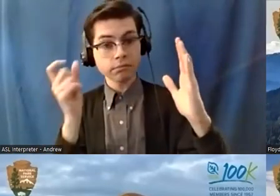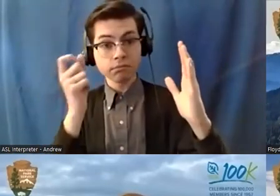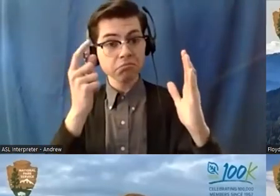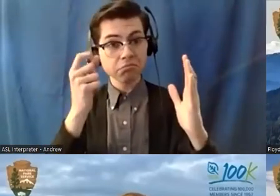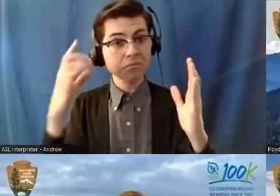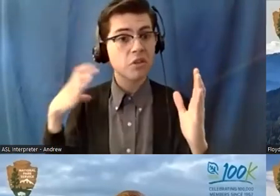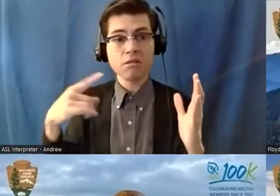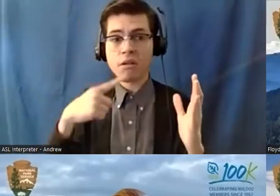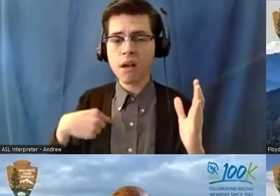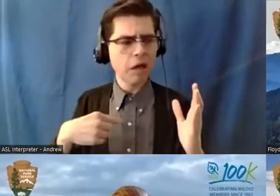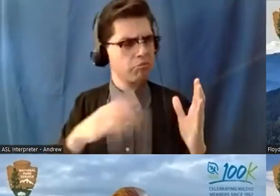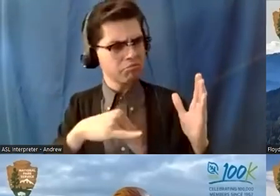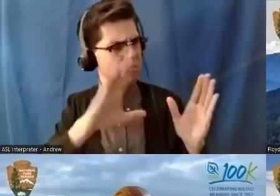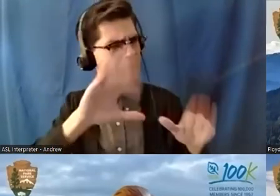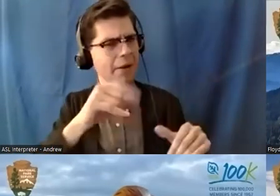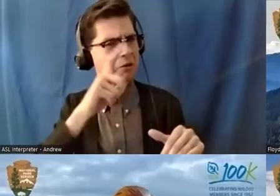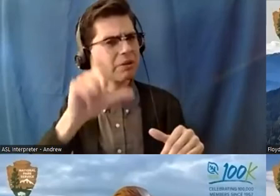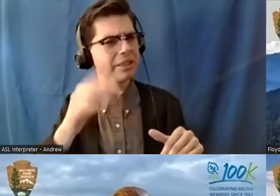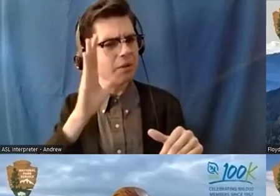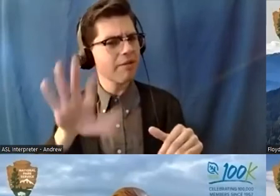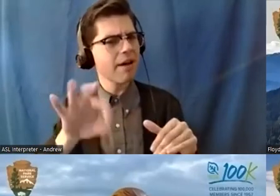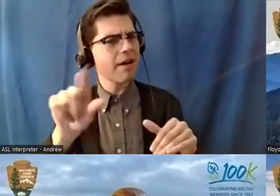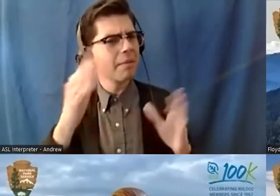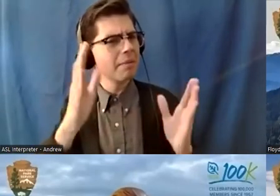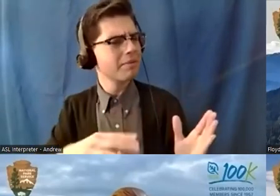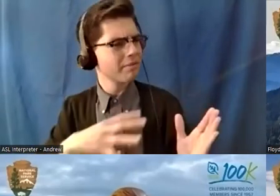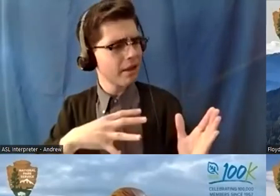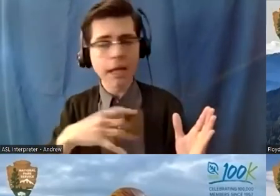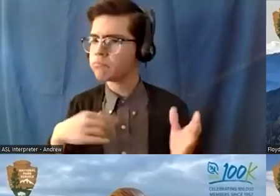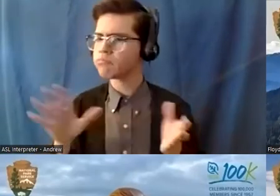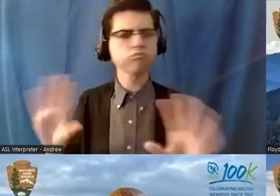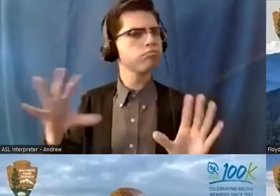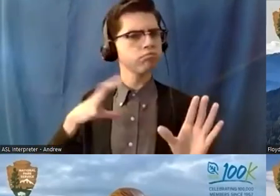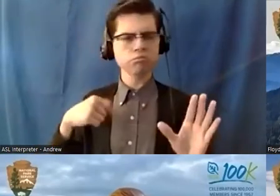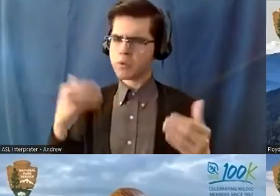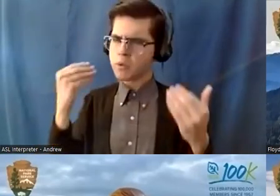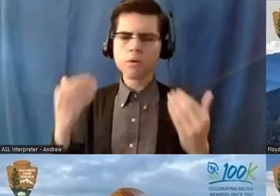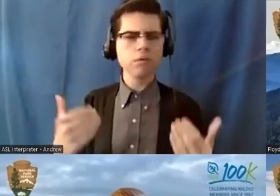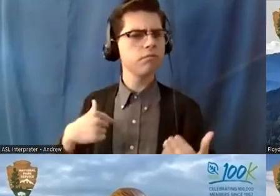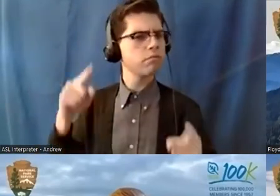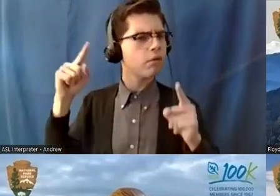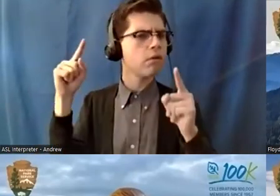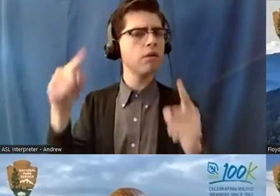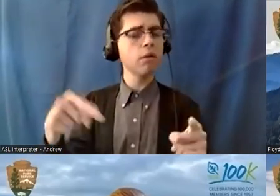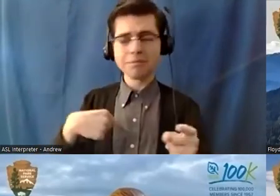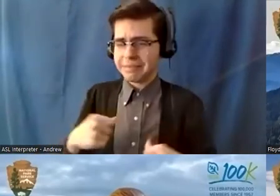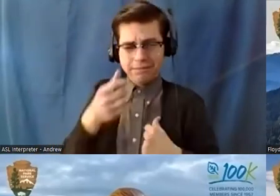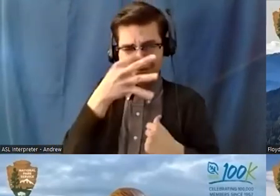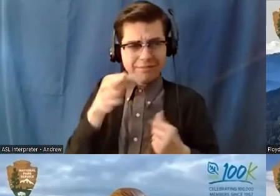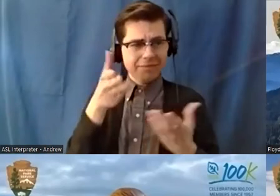no i'll do it and it was a pleasure because i lived right here it was no big deal at all and uh i